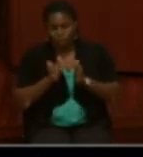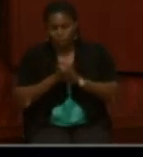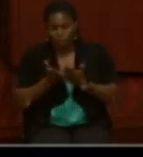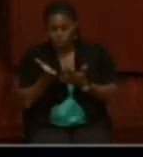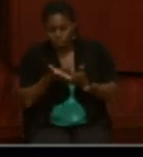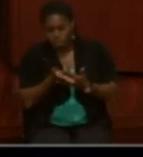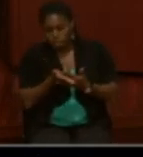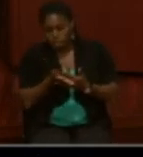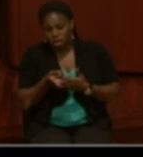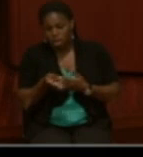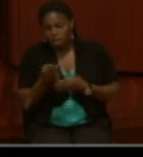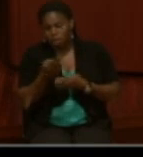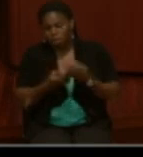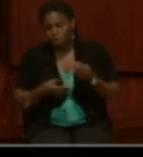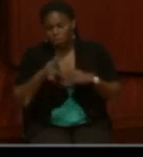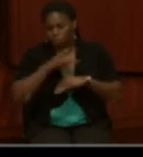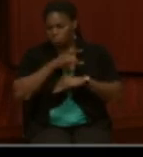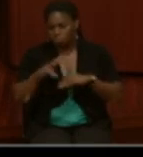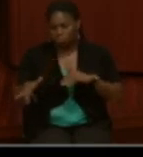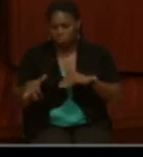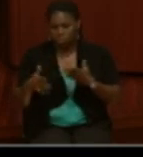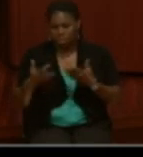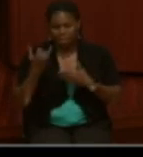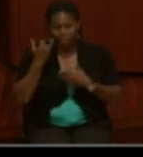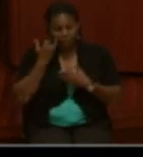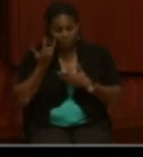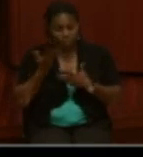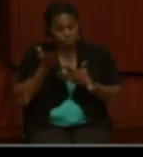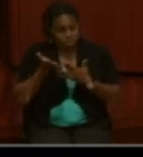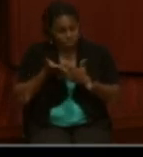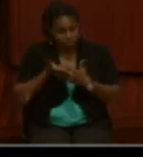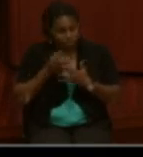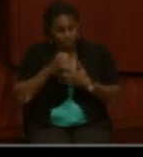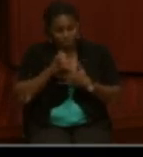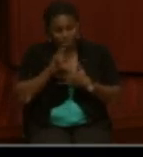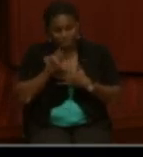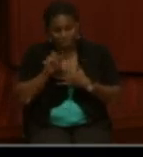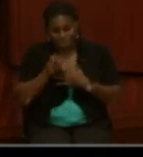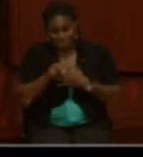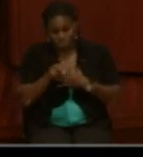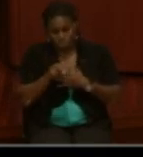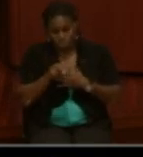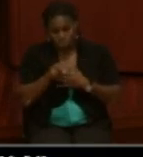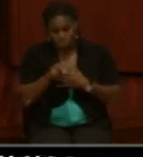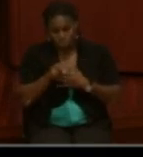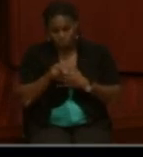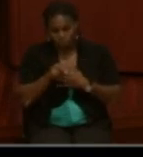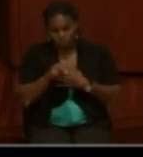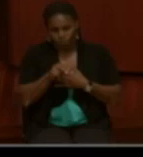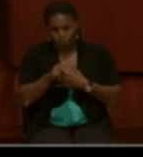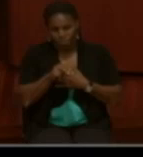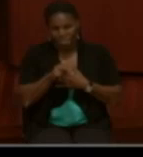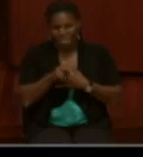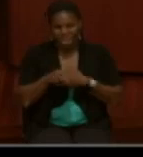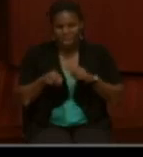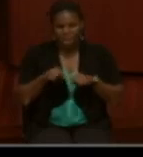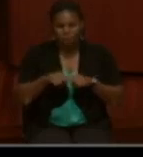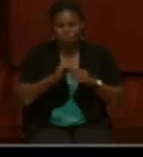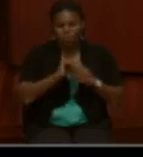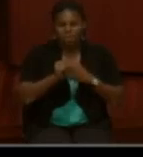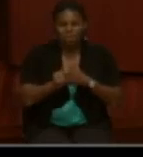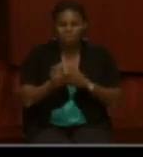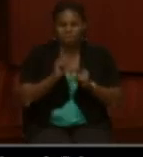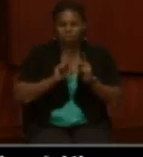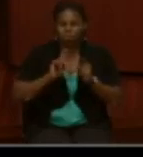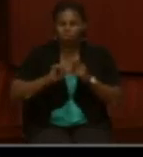In this case, both of those are blank. If there was a file citation in either one of those locations, then that would be leading people to other